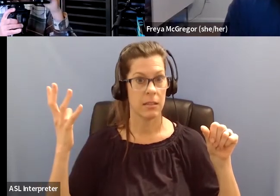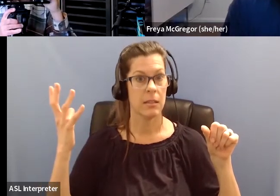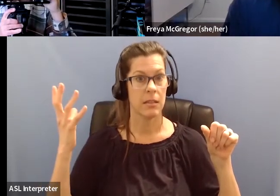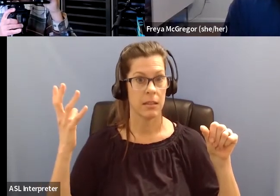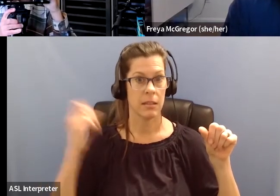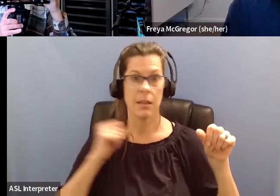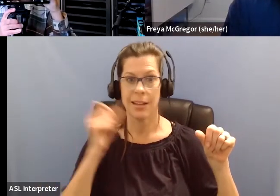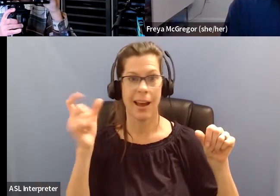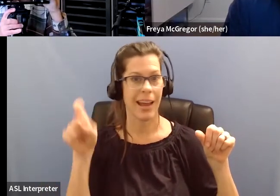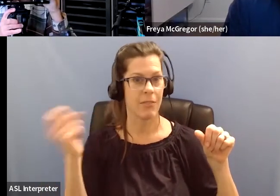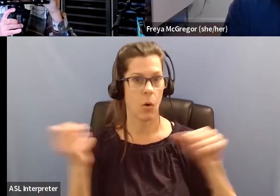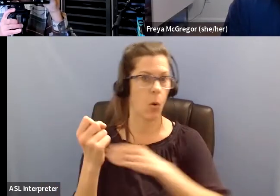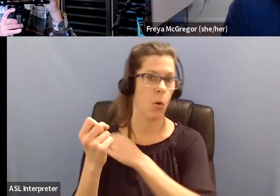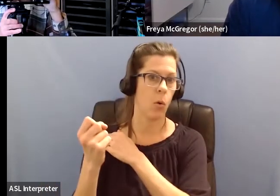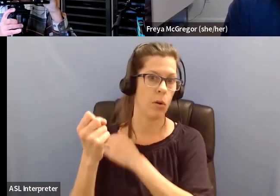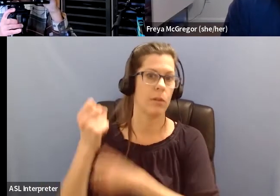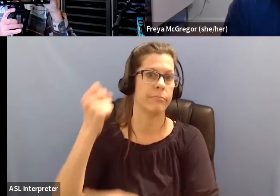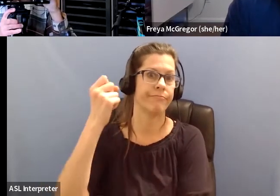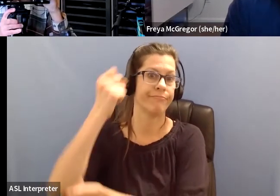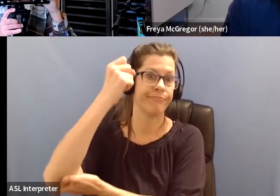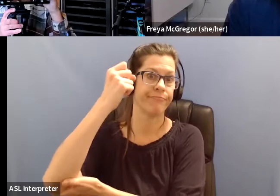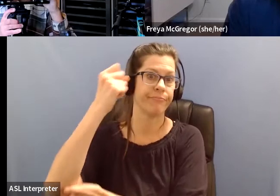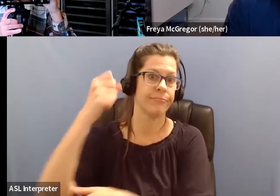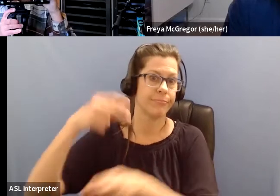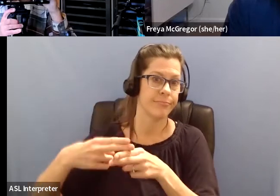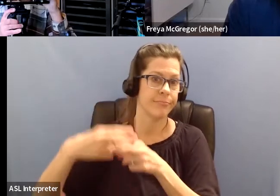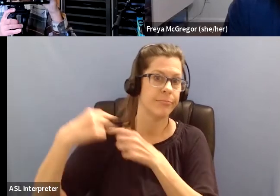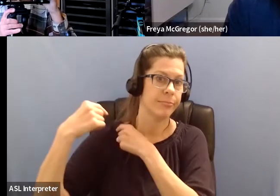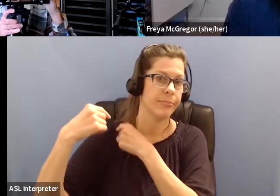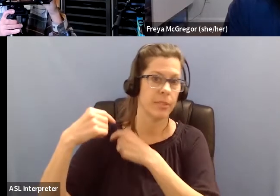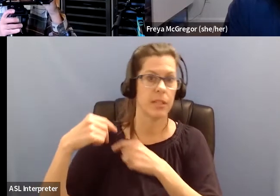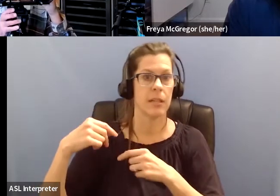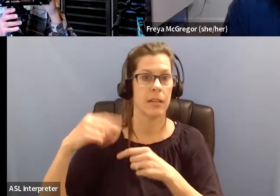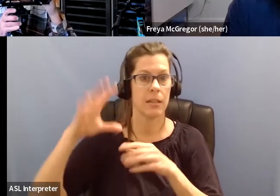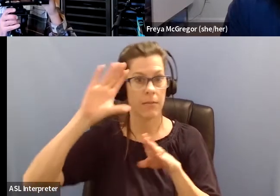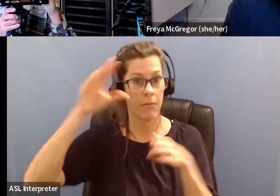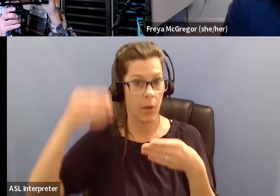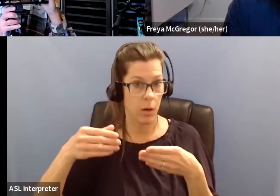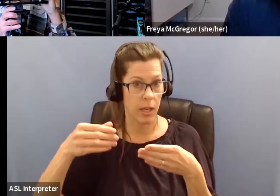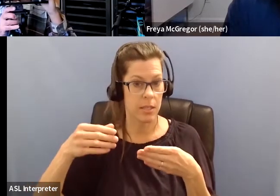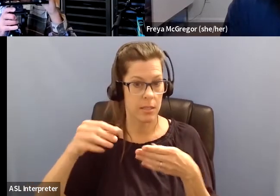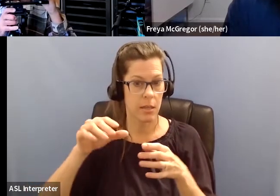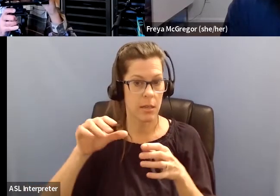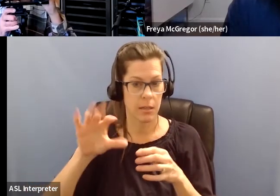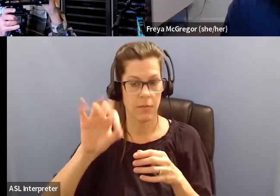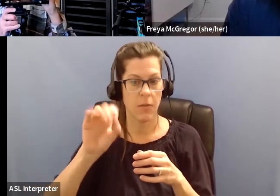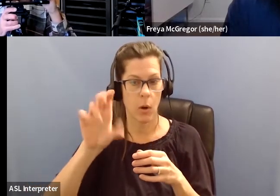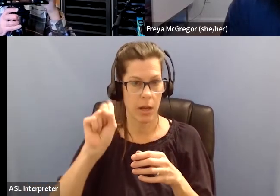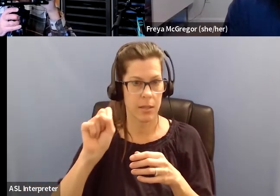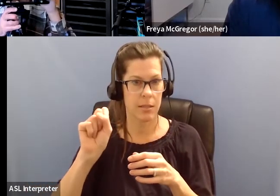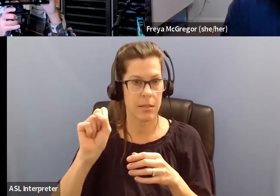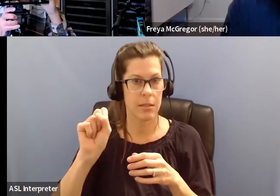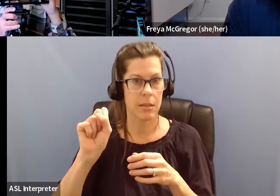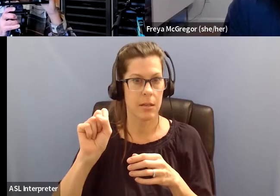shoulders on the focus of my scope. And so, for now, the way that I'm using this,